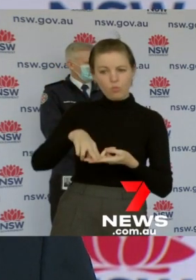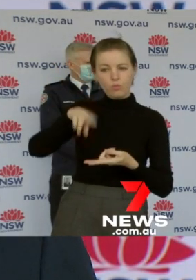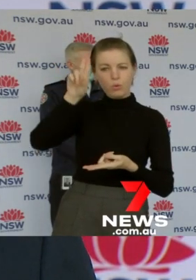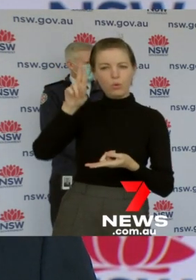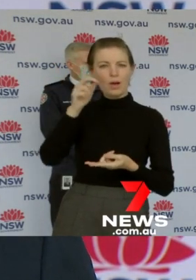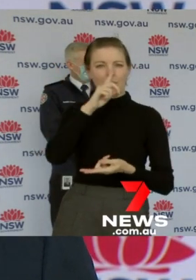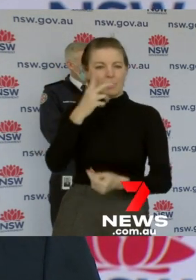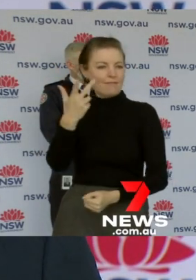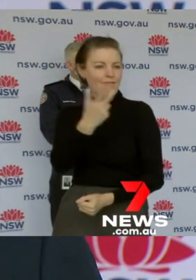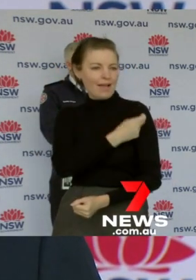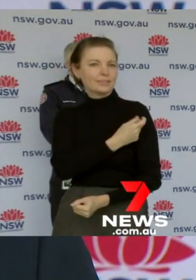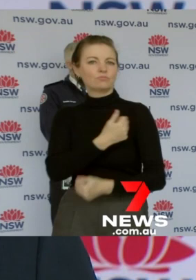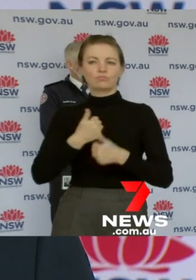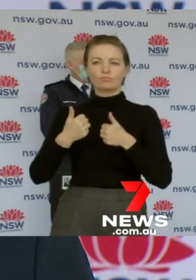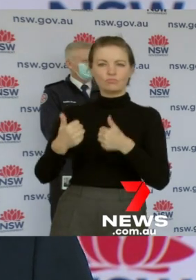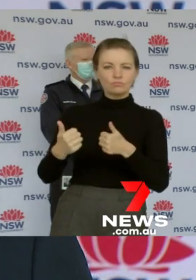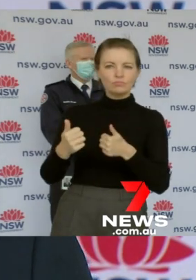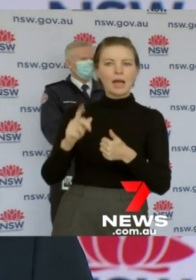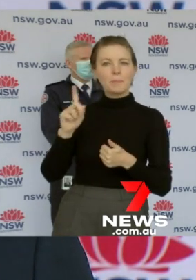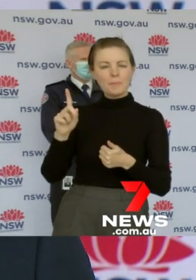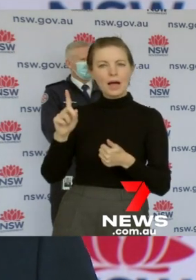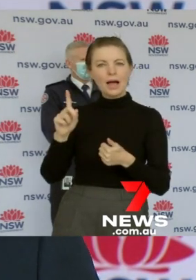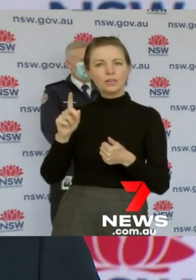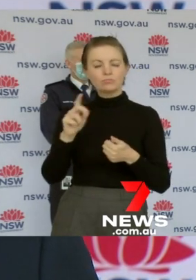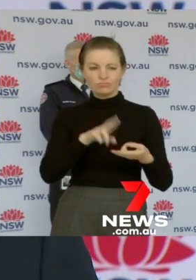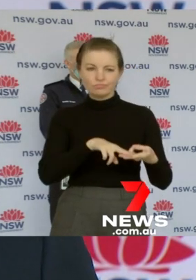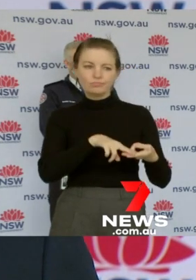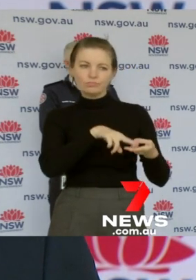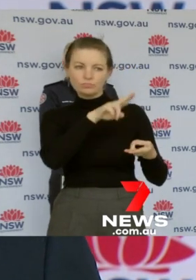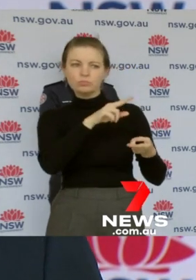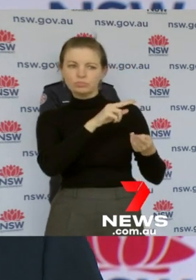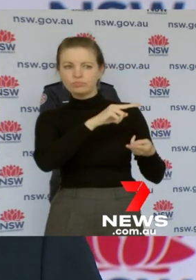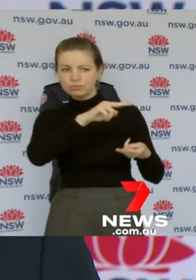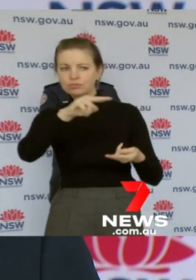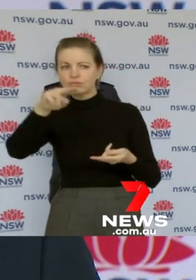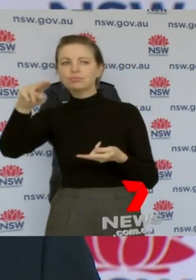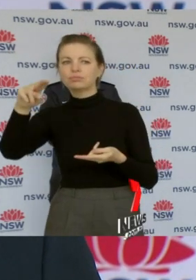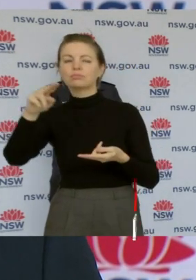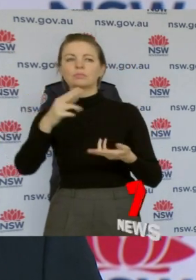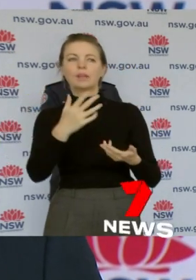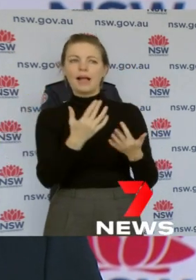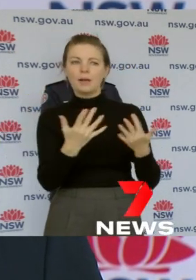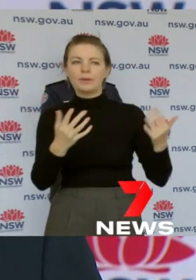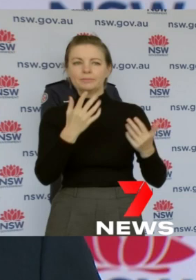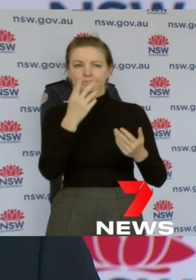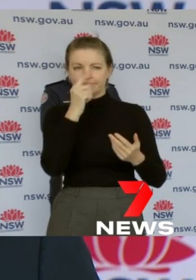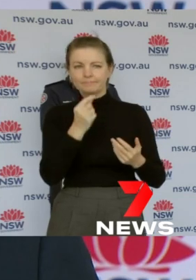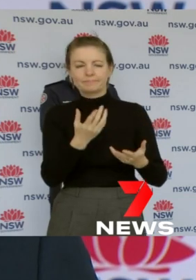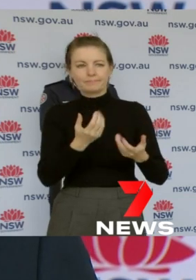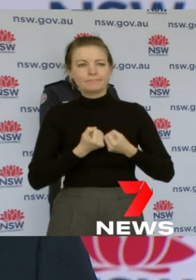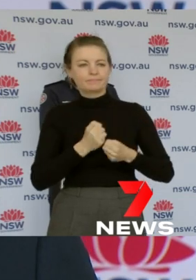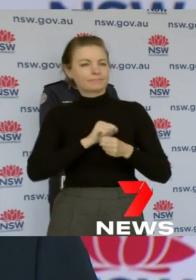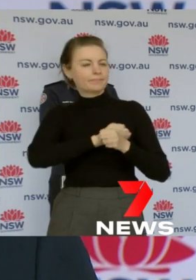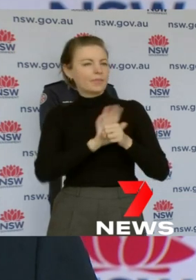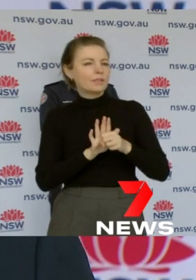we're also seeing substantial cases and for a number of weeks now we've